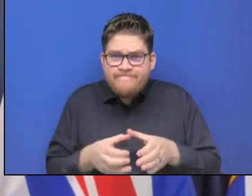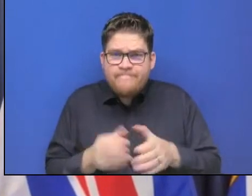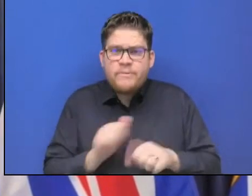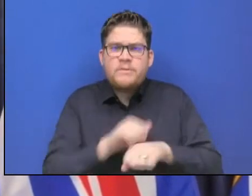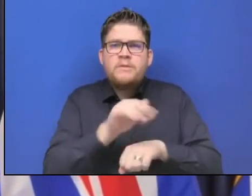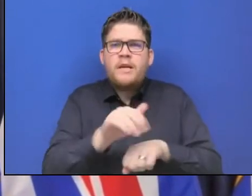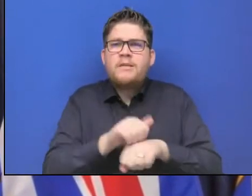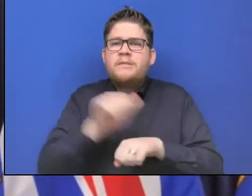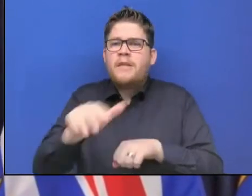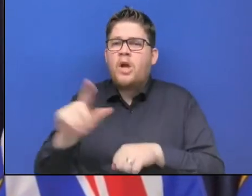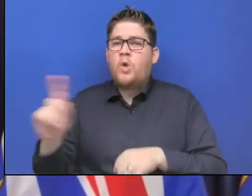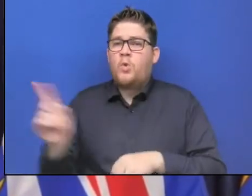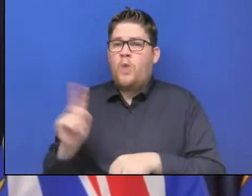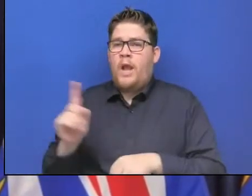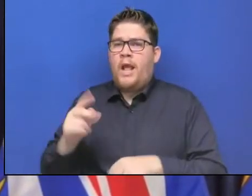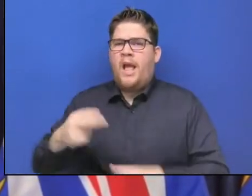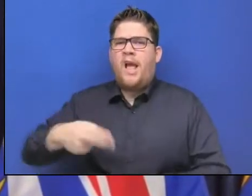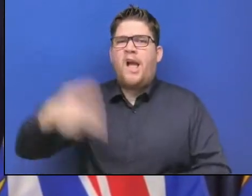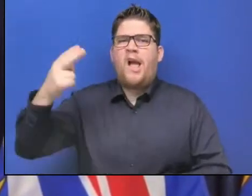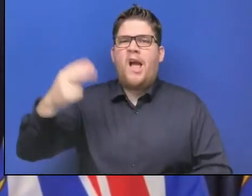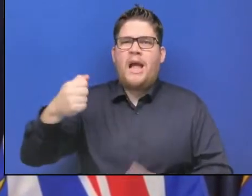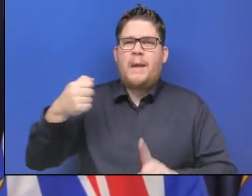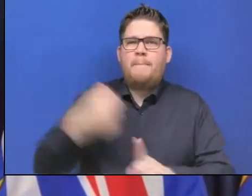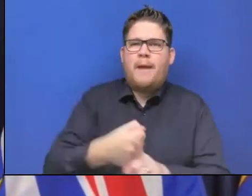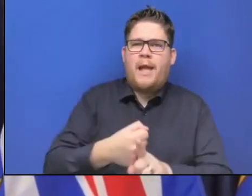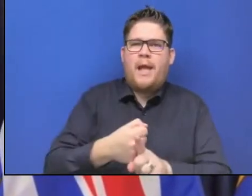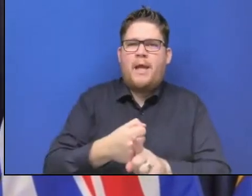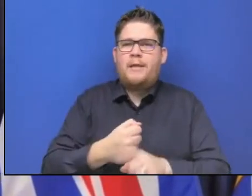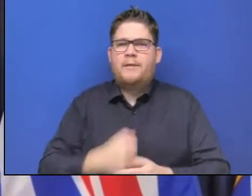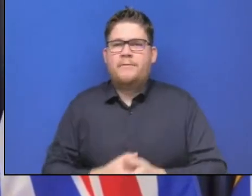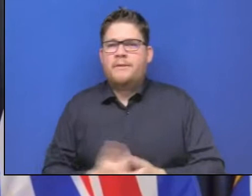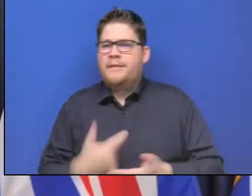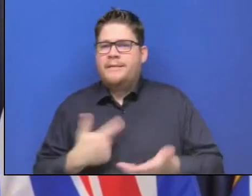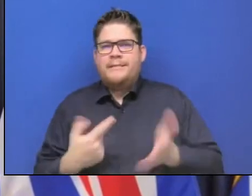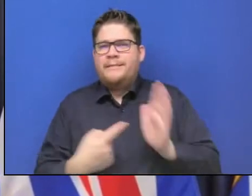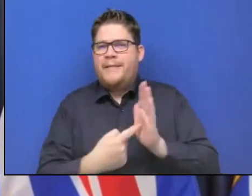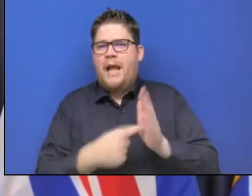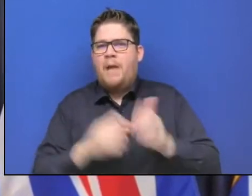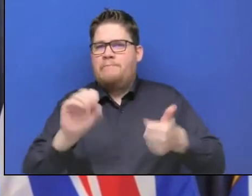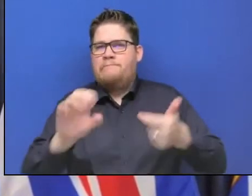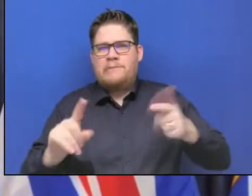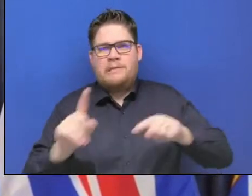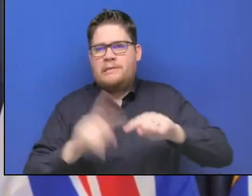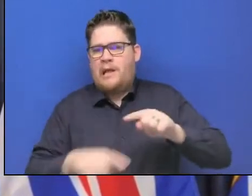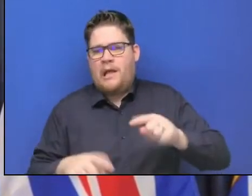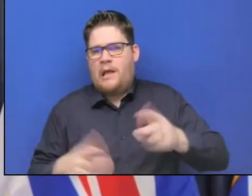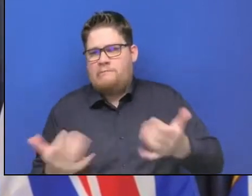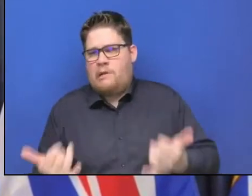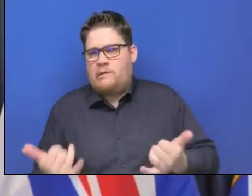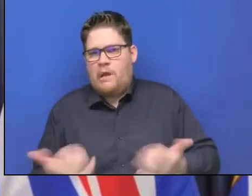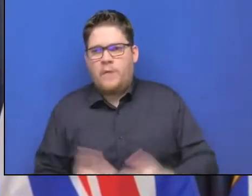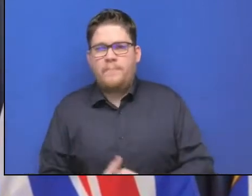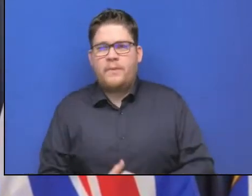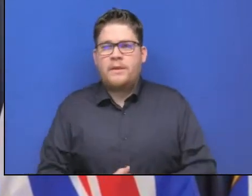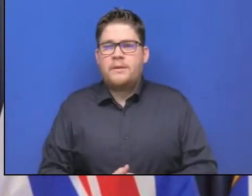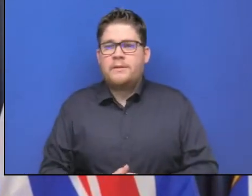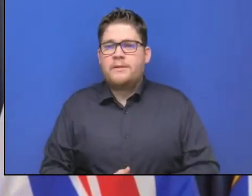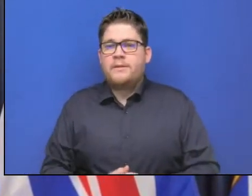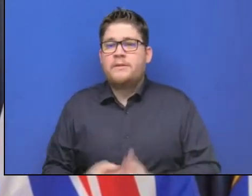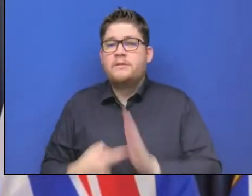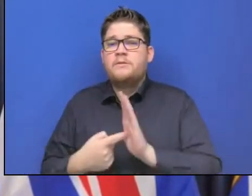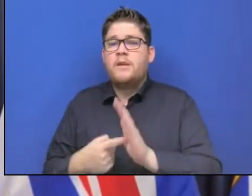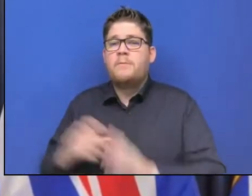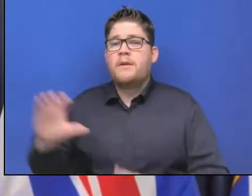most impacted areas. I can't give a specific location right now, but obviously, the canyon and the Highway